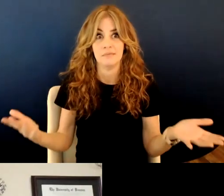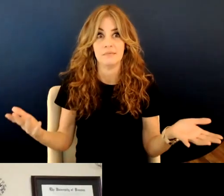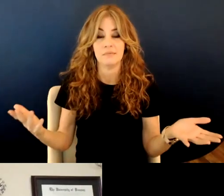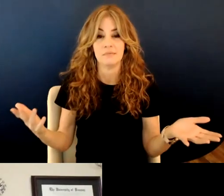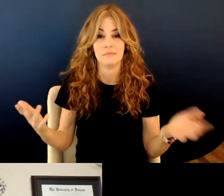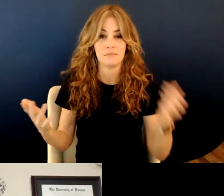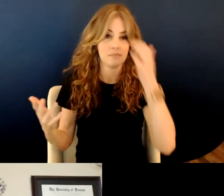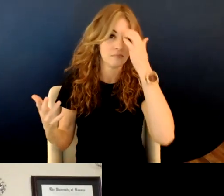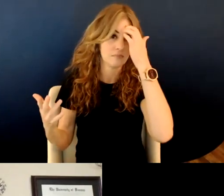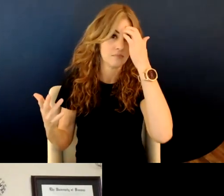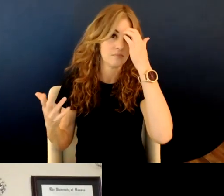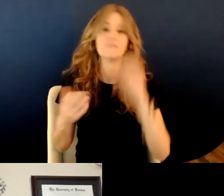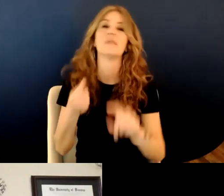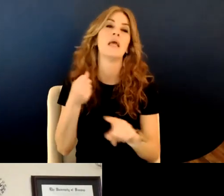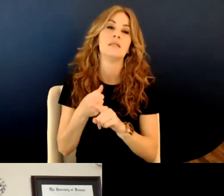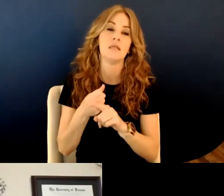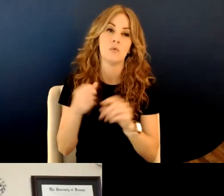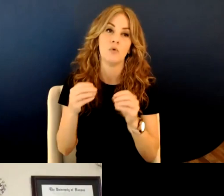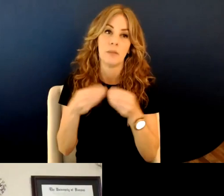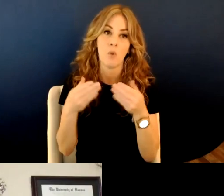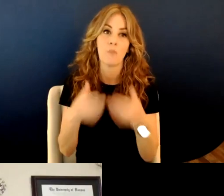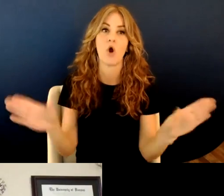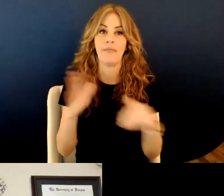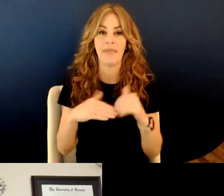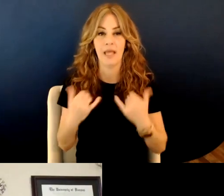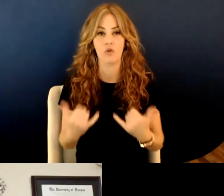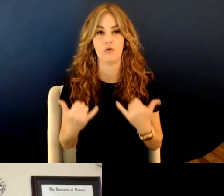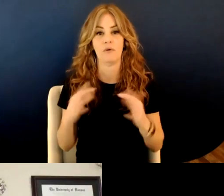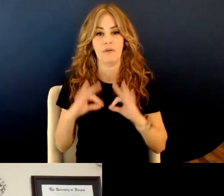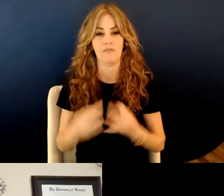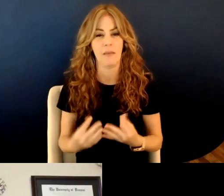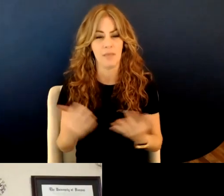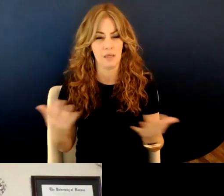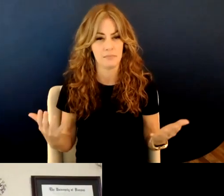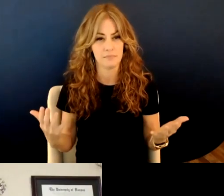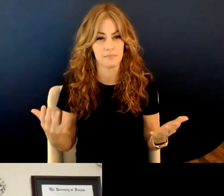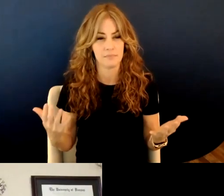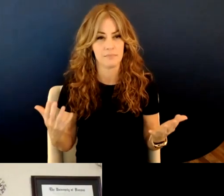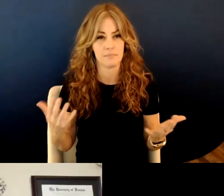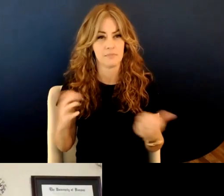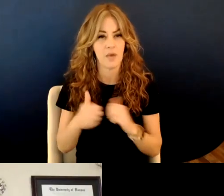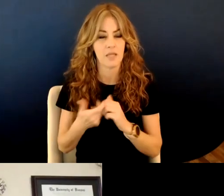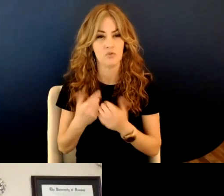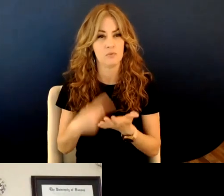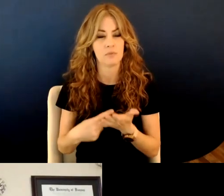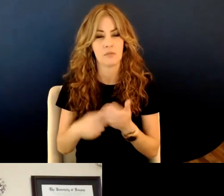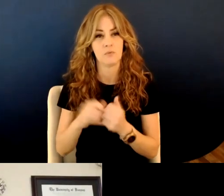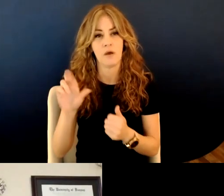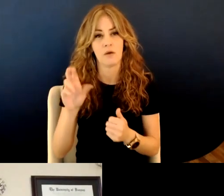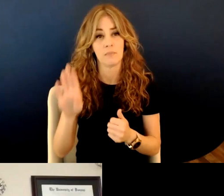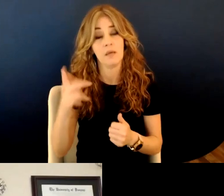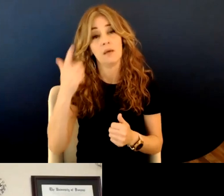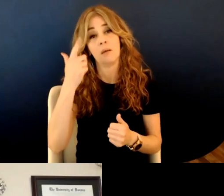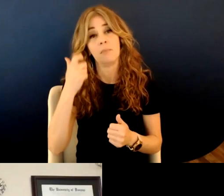impact will be broader than your immediate family. So how did you work with the IRB through this? Um, because it was an